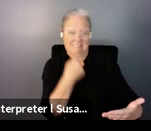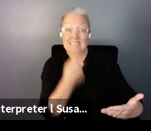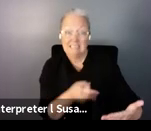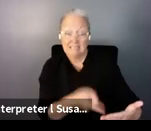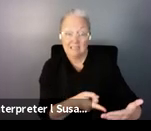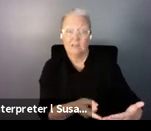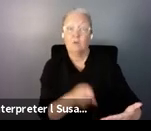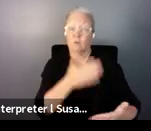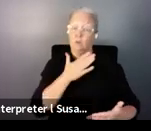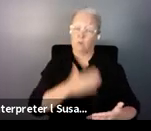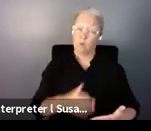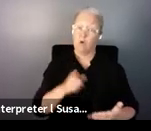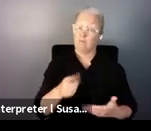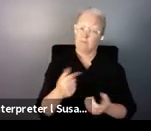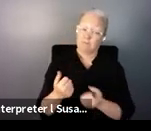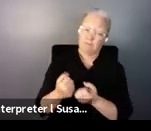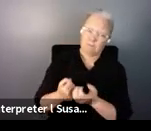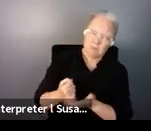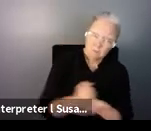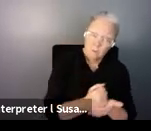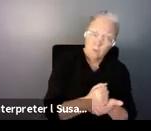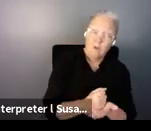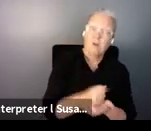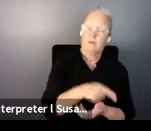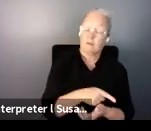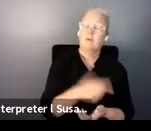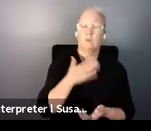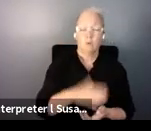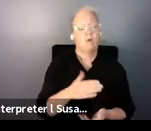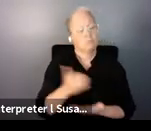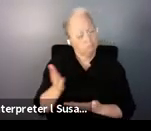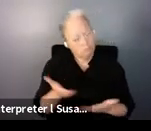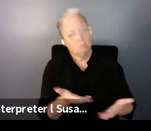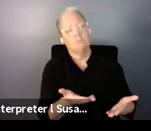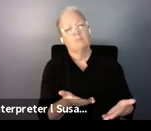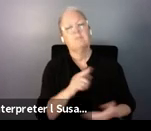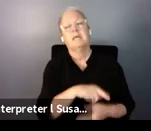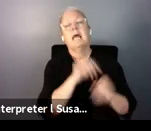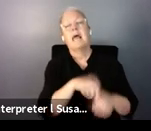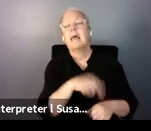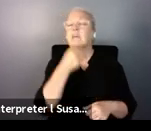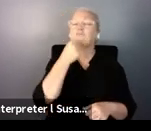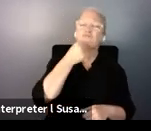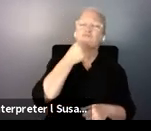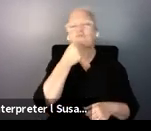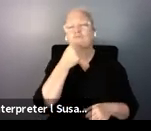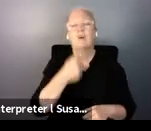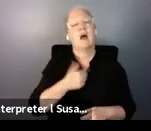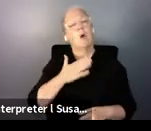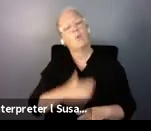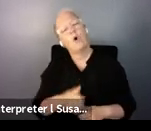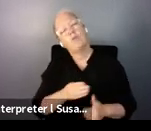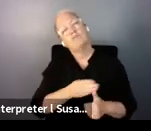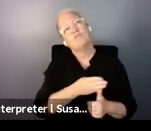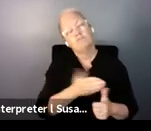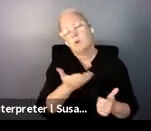support so that people can have choice in the way in where they live and we would live on equal basis with others